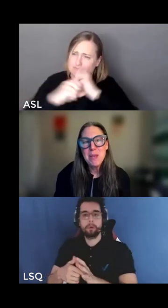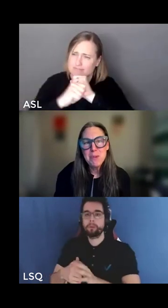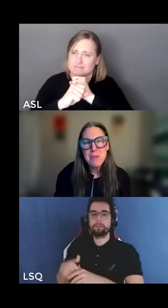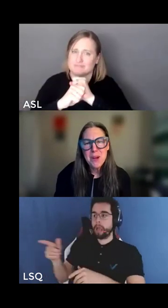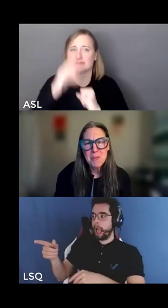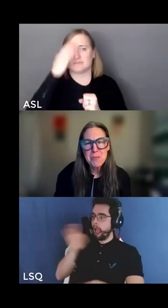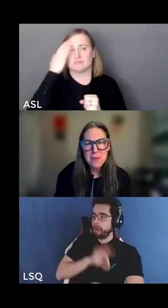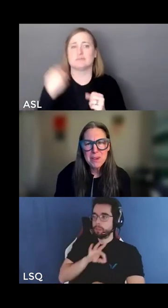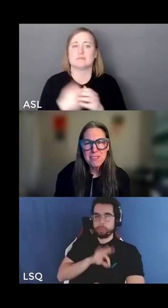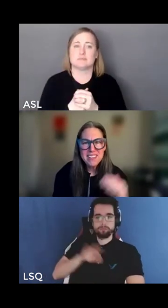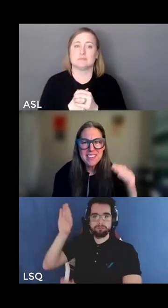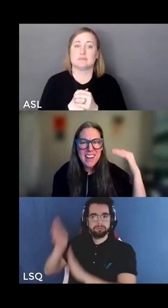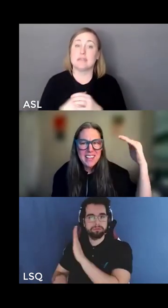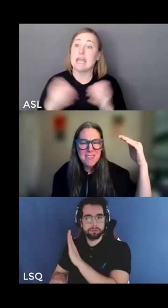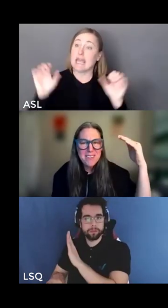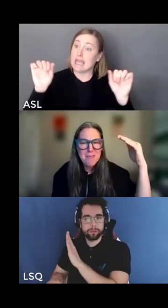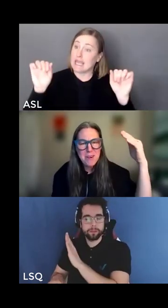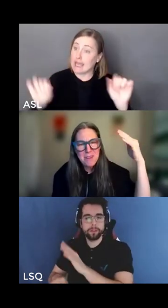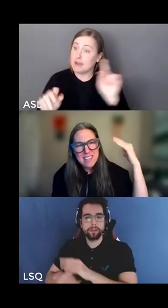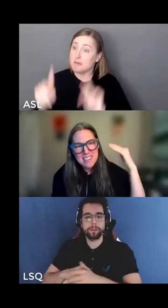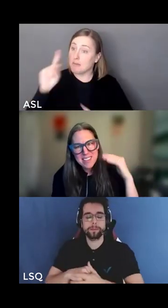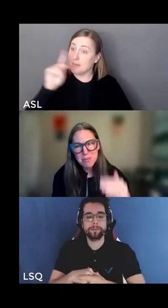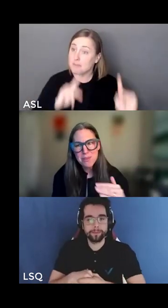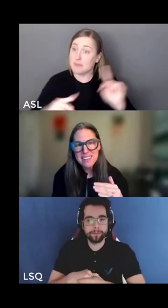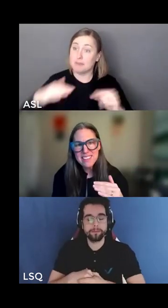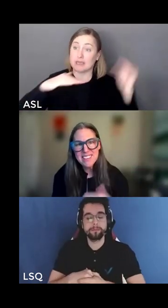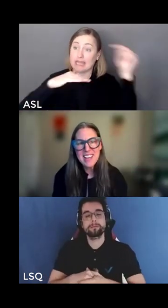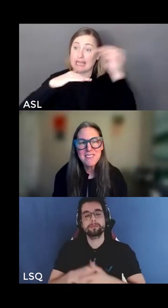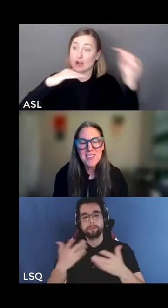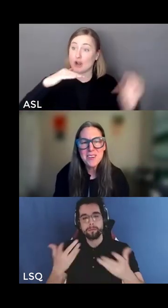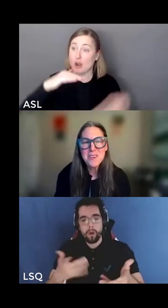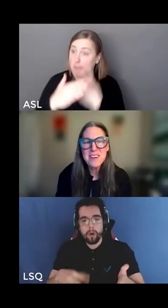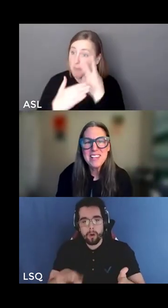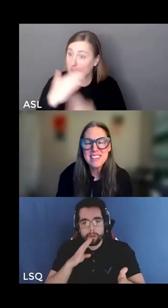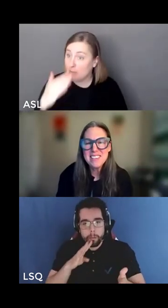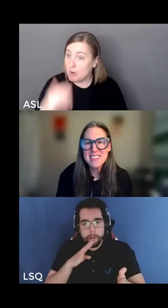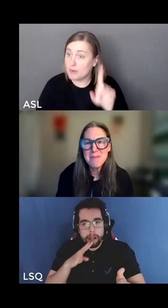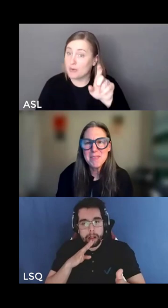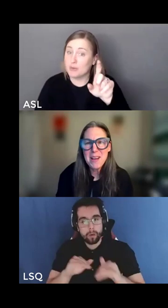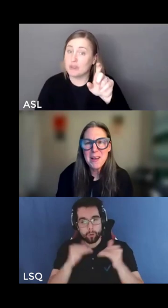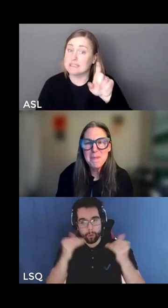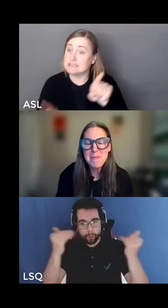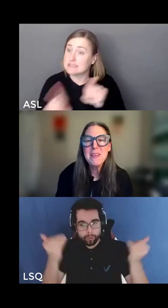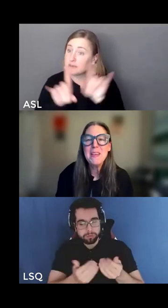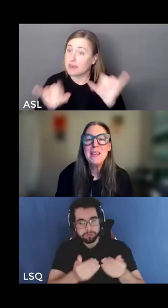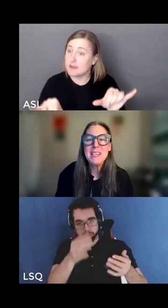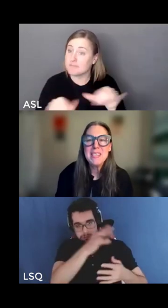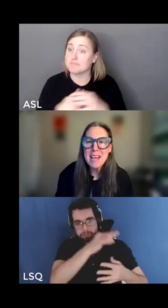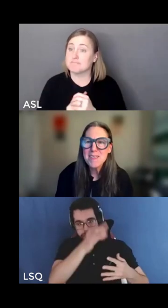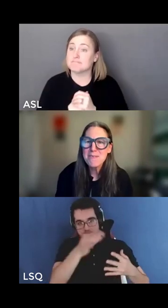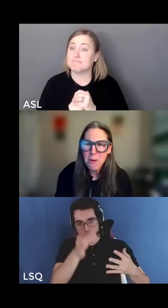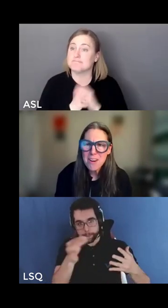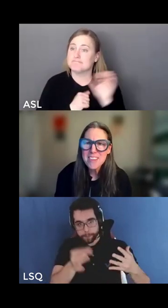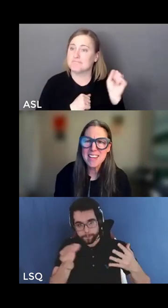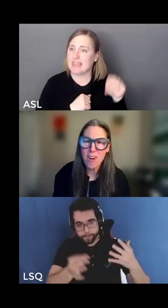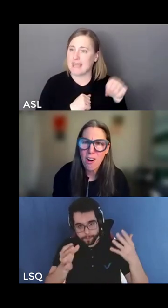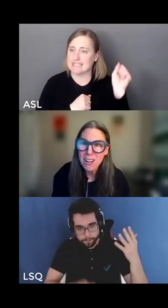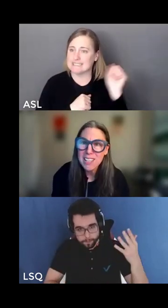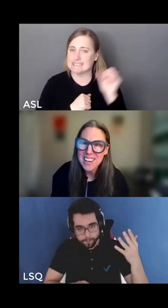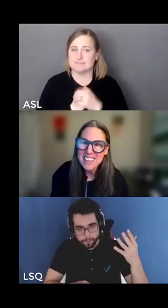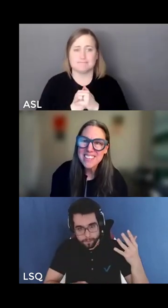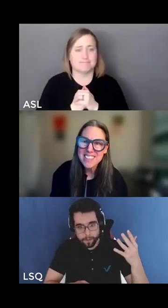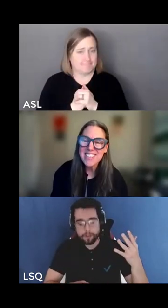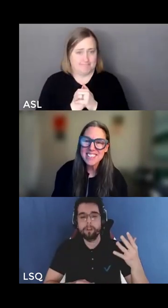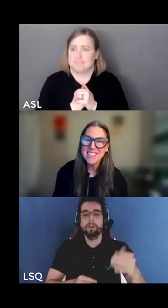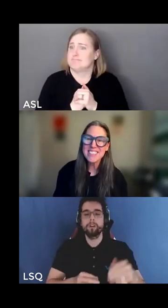and people be on the privilege side of some coins the oppression side of other coins at the same time yes of course that's